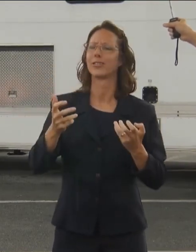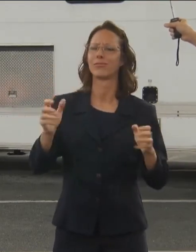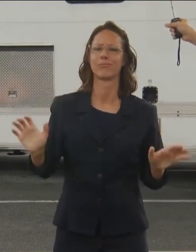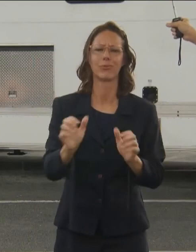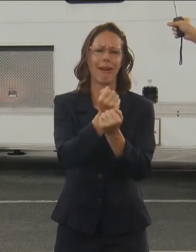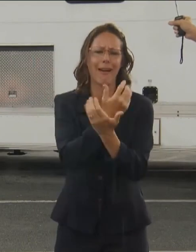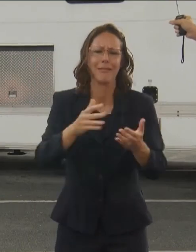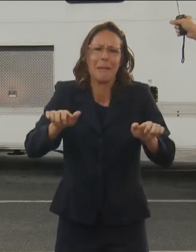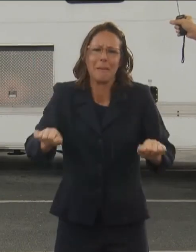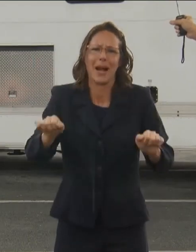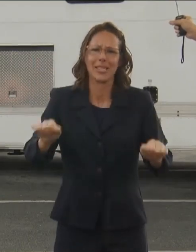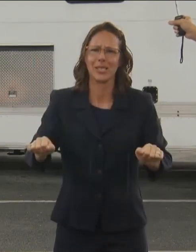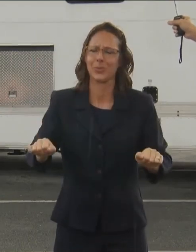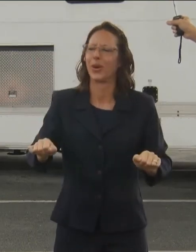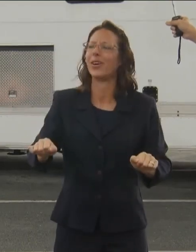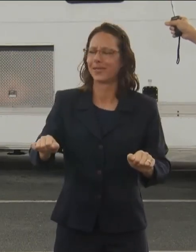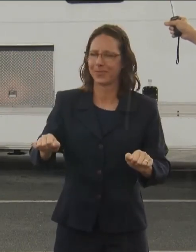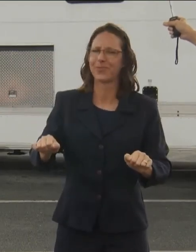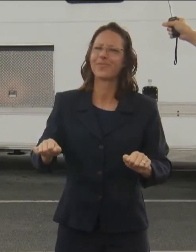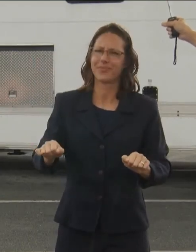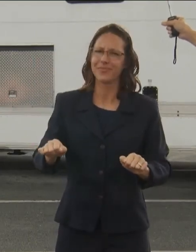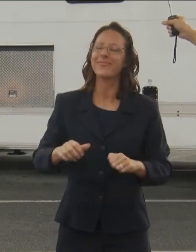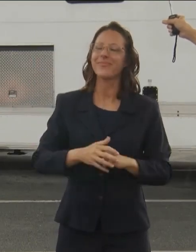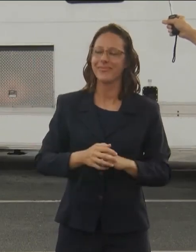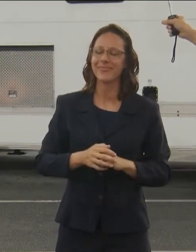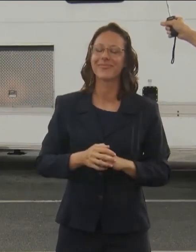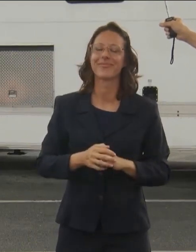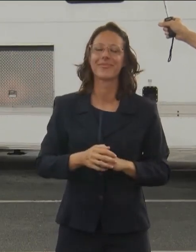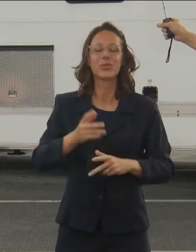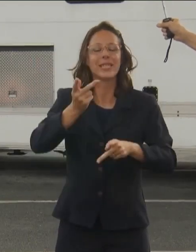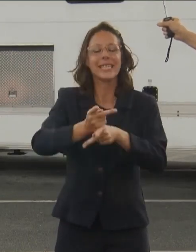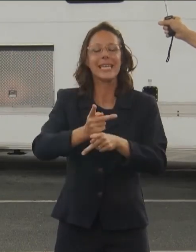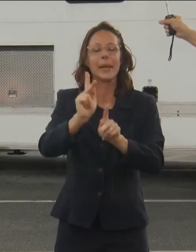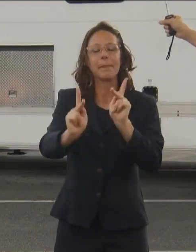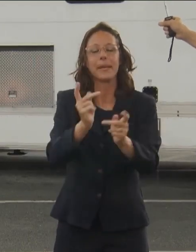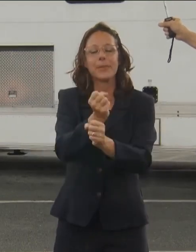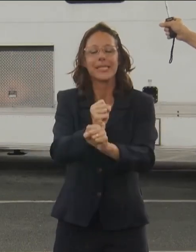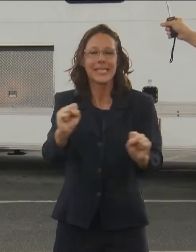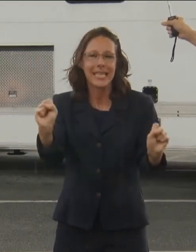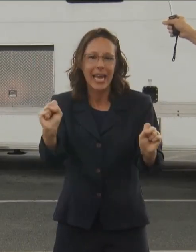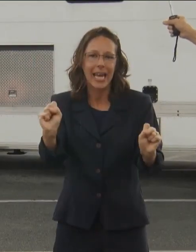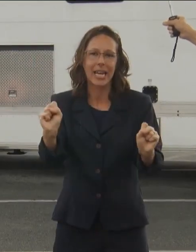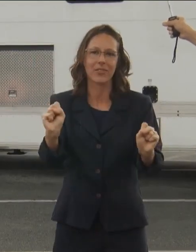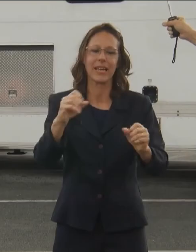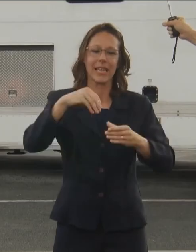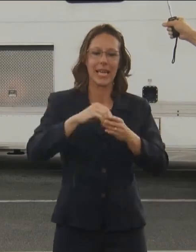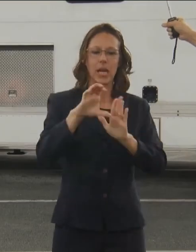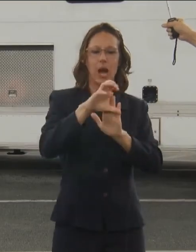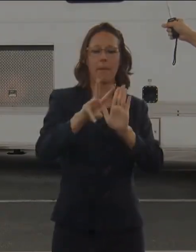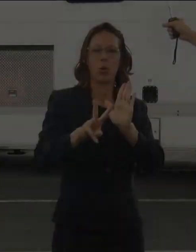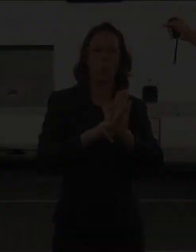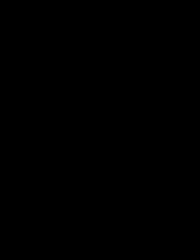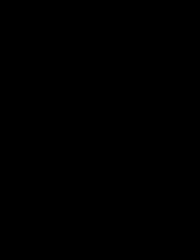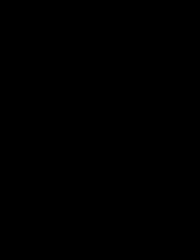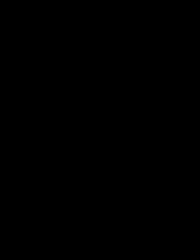can. This is getting heavy. Everything we can to keep people safe in the facilities that the Commonwealth operates. can't can't